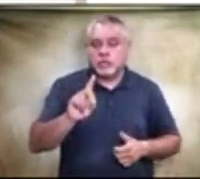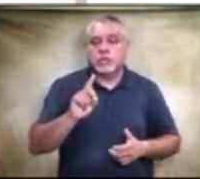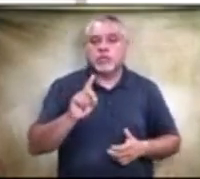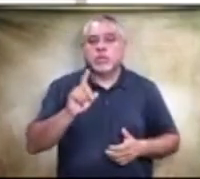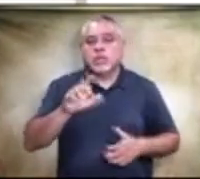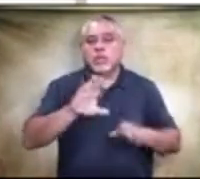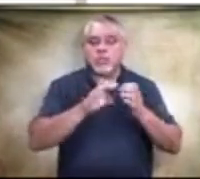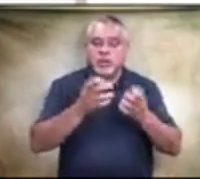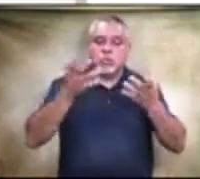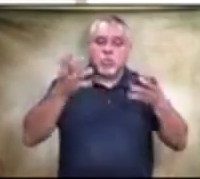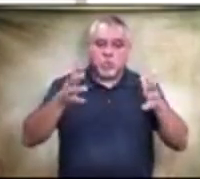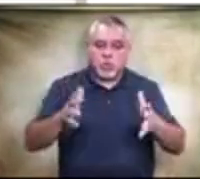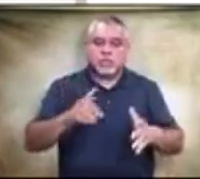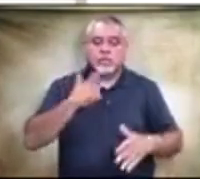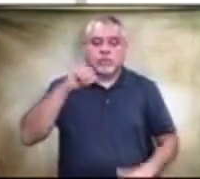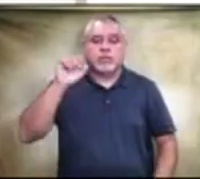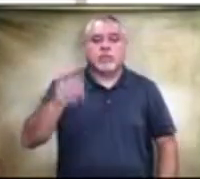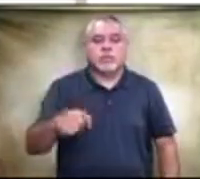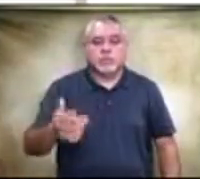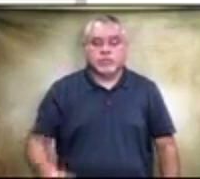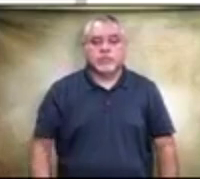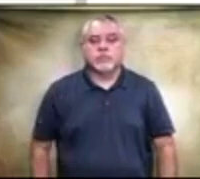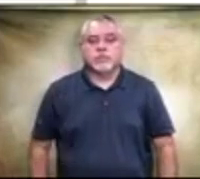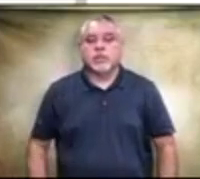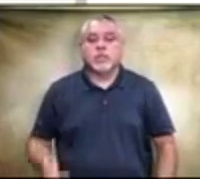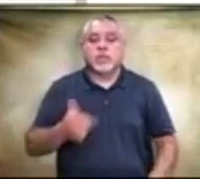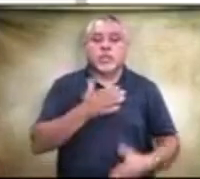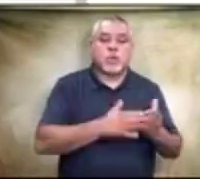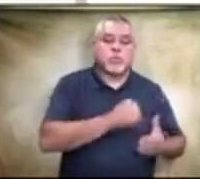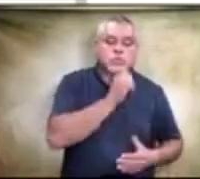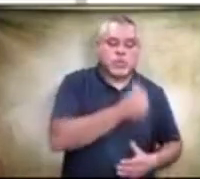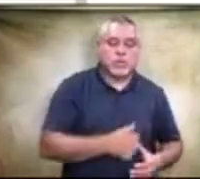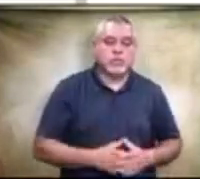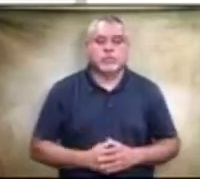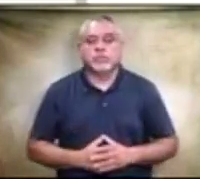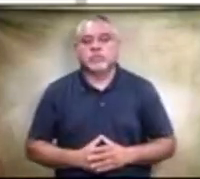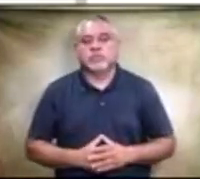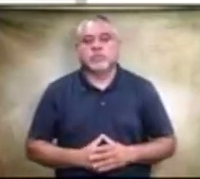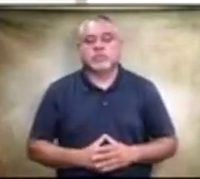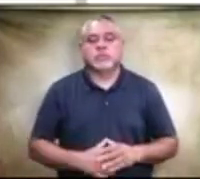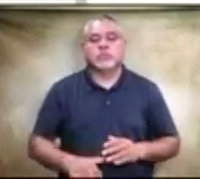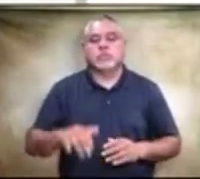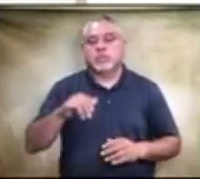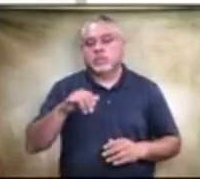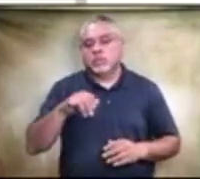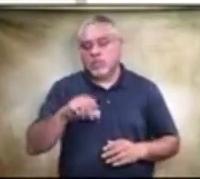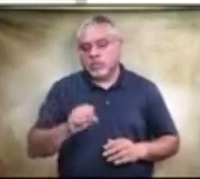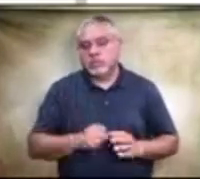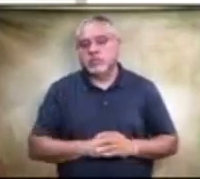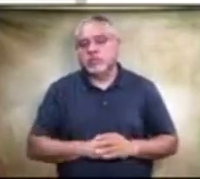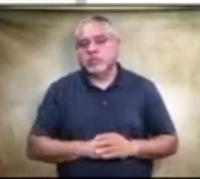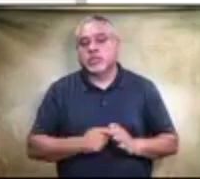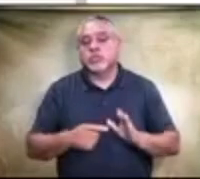already said yes to. The other part was not. Mr. yes as well. Mr. let us show that it